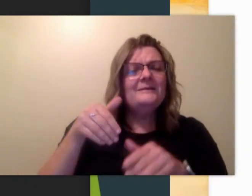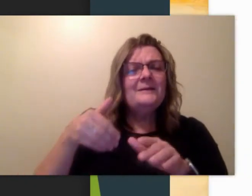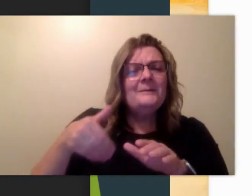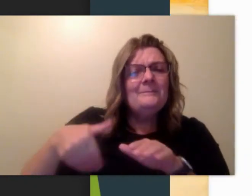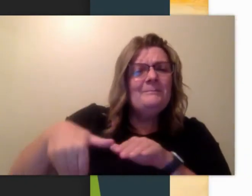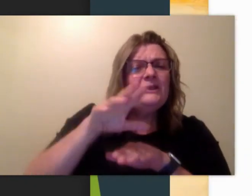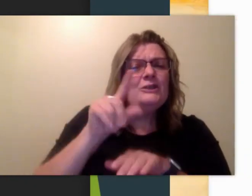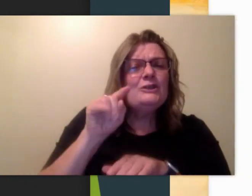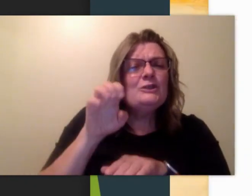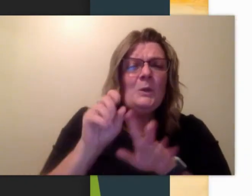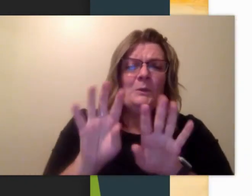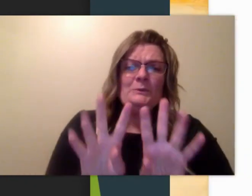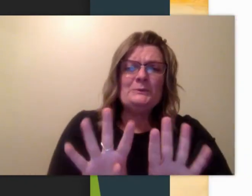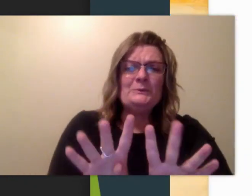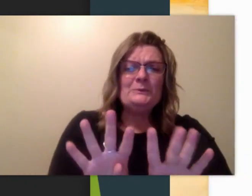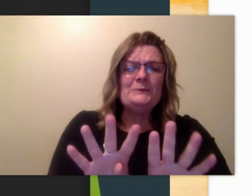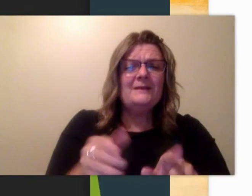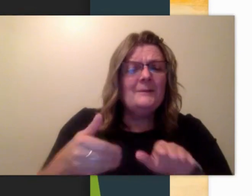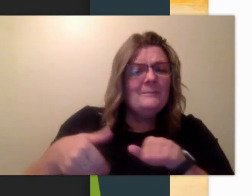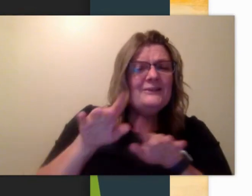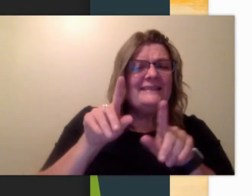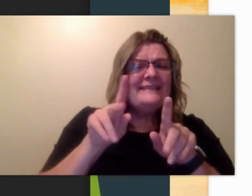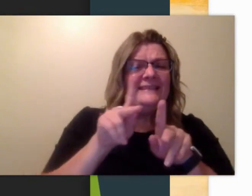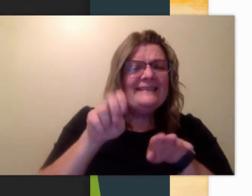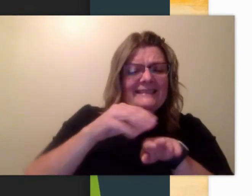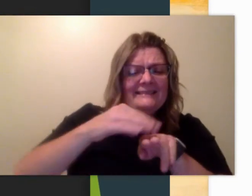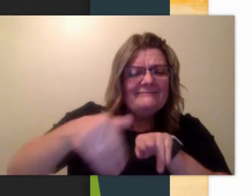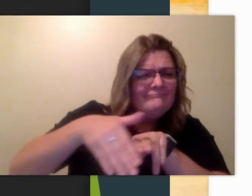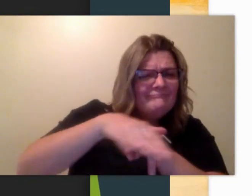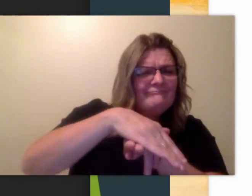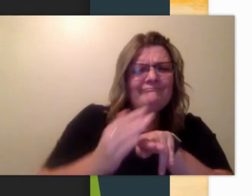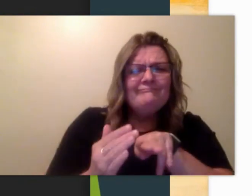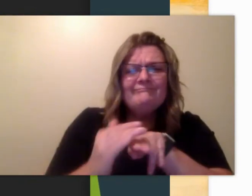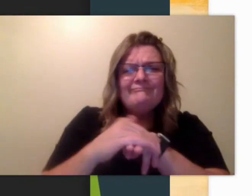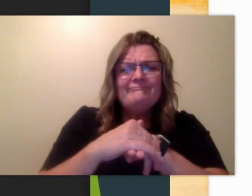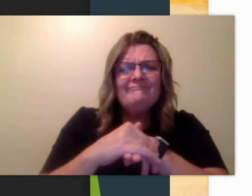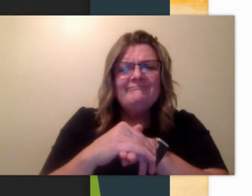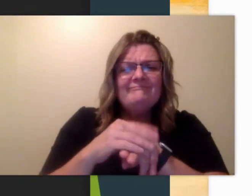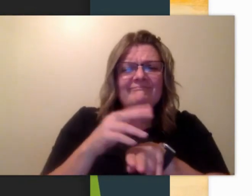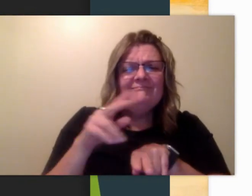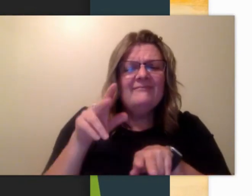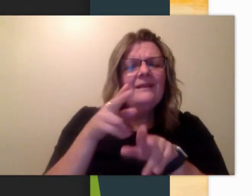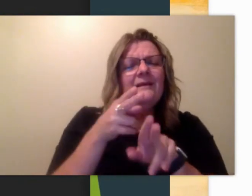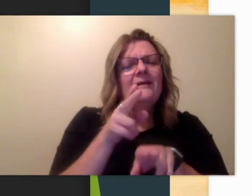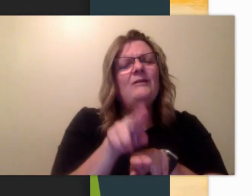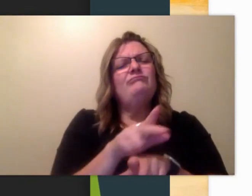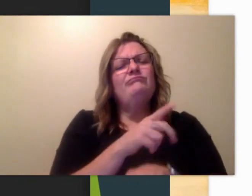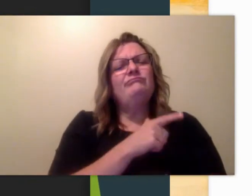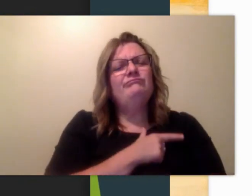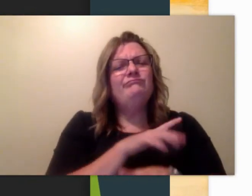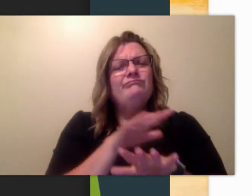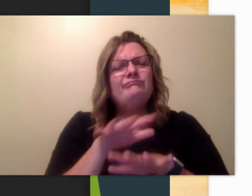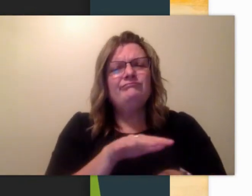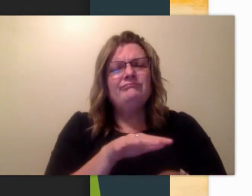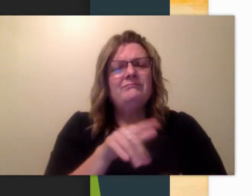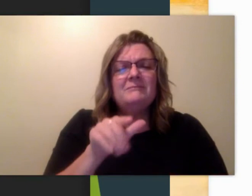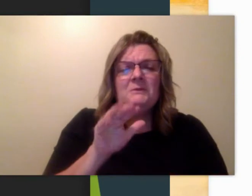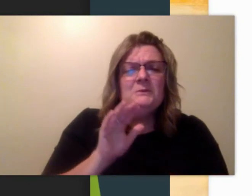Bury her toes. Bury her knees. Leaning lazy.